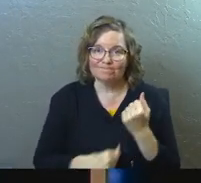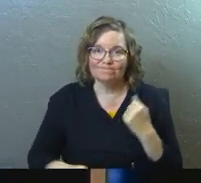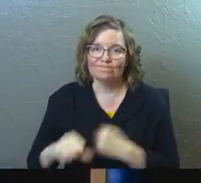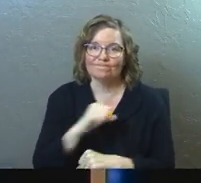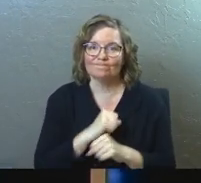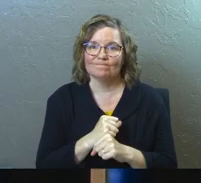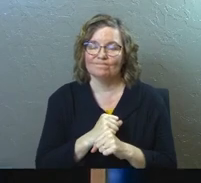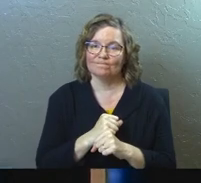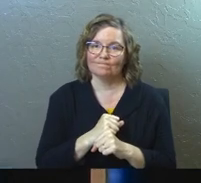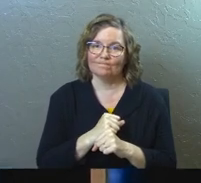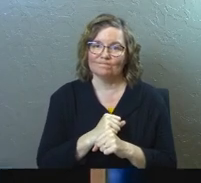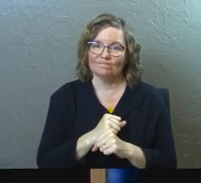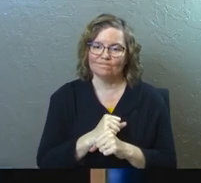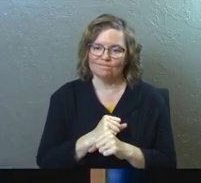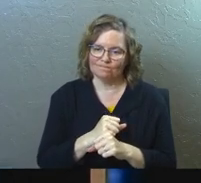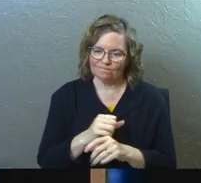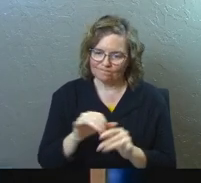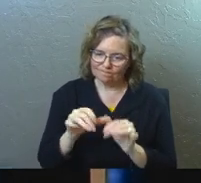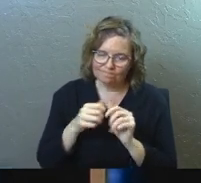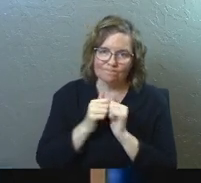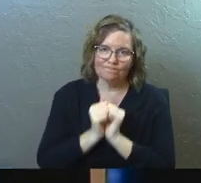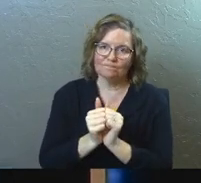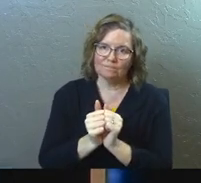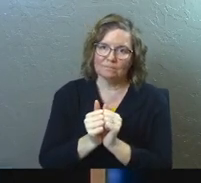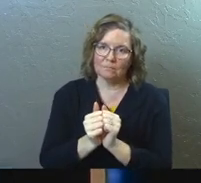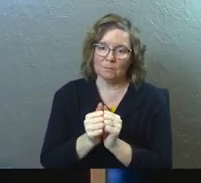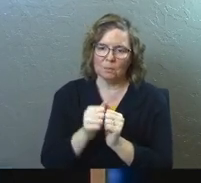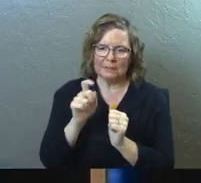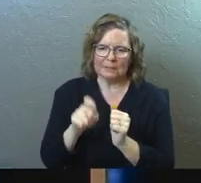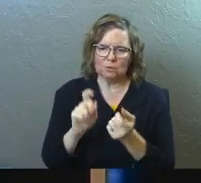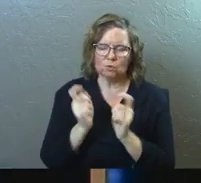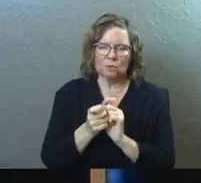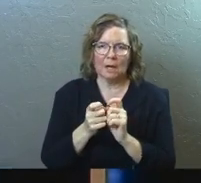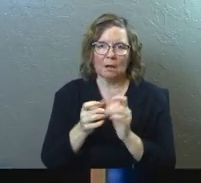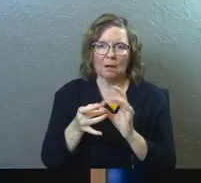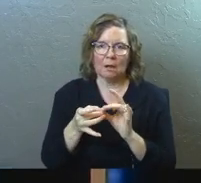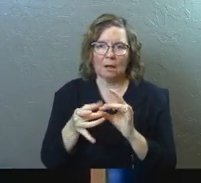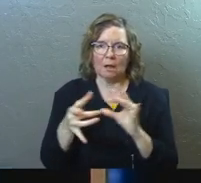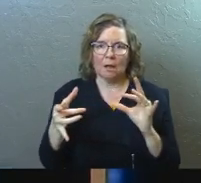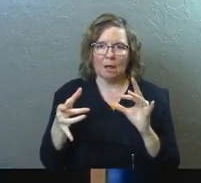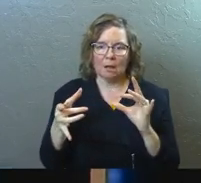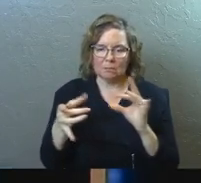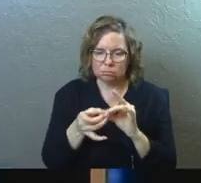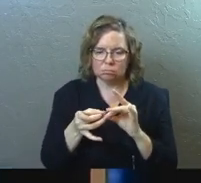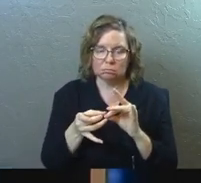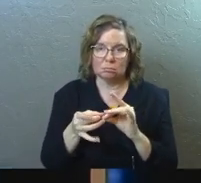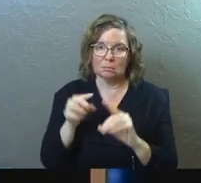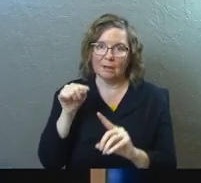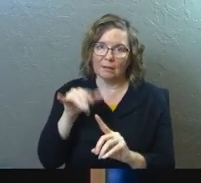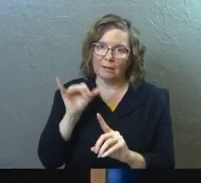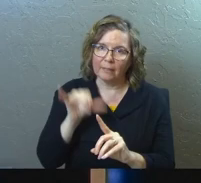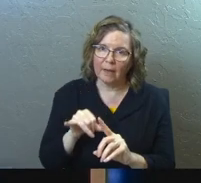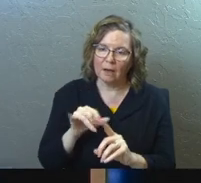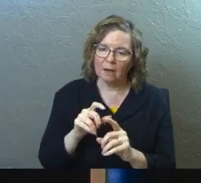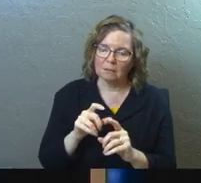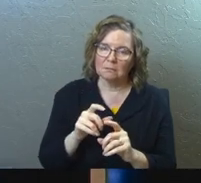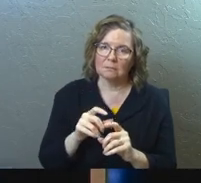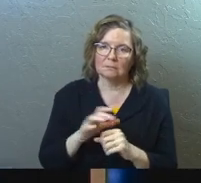Have a summit. What needs to change? Change it. Be captivated by her.